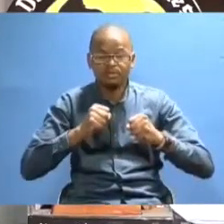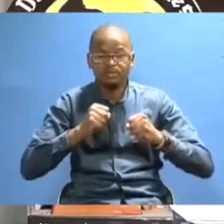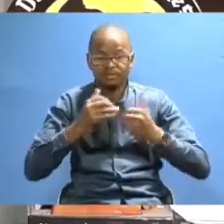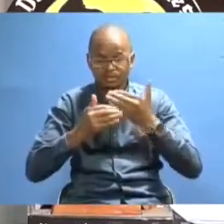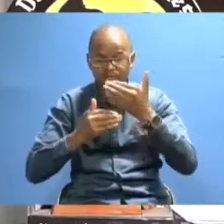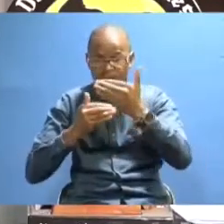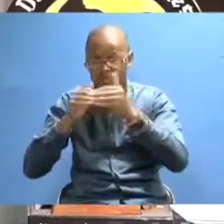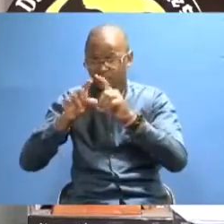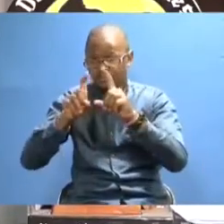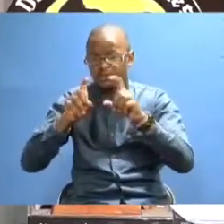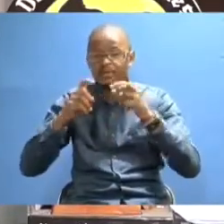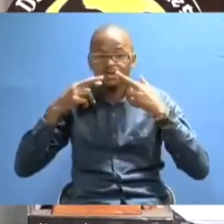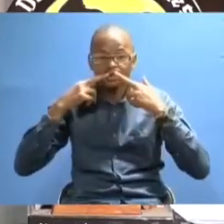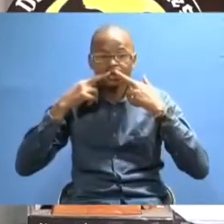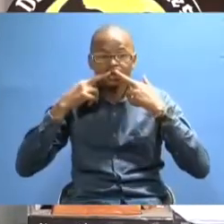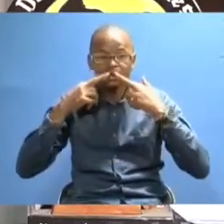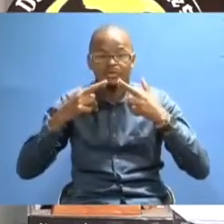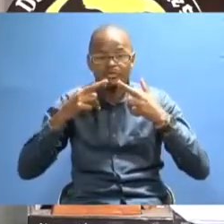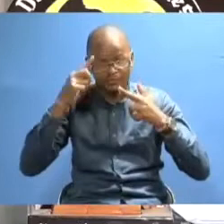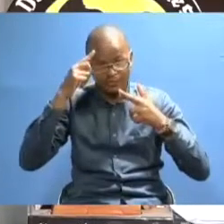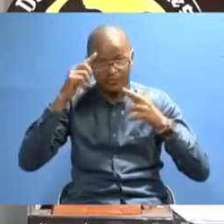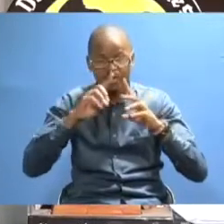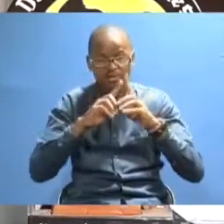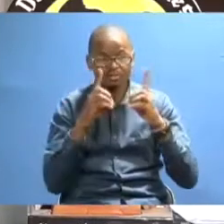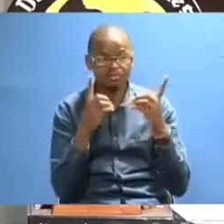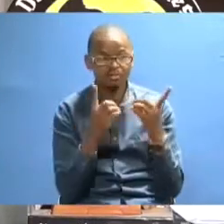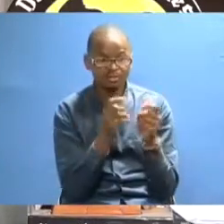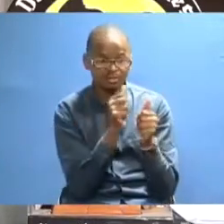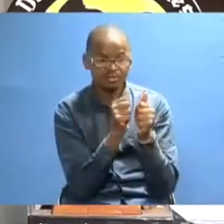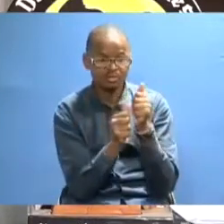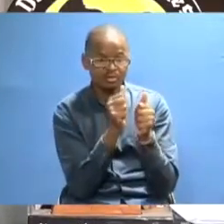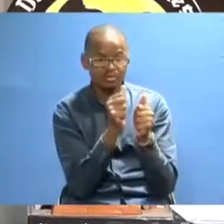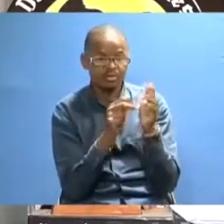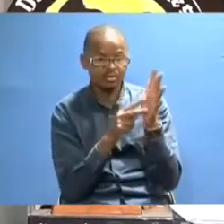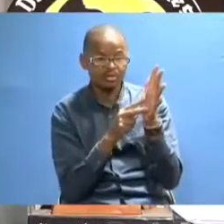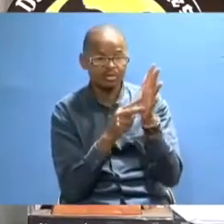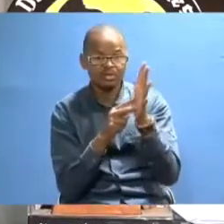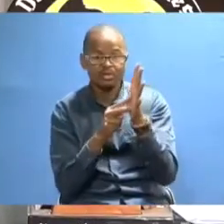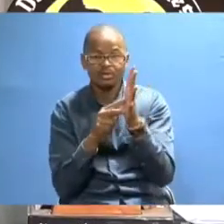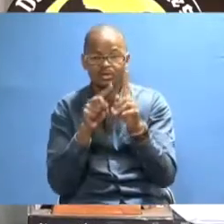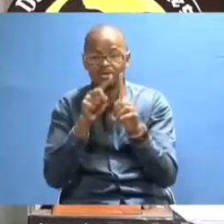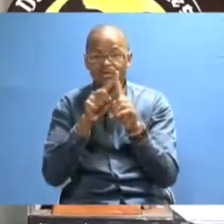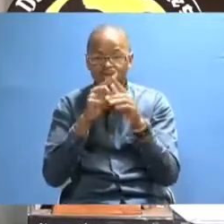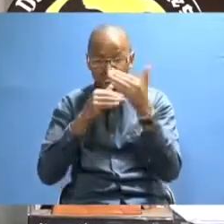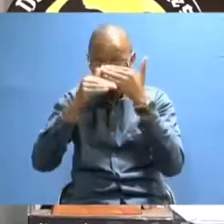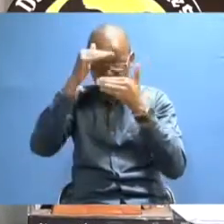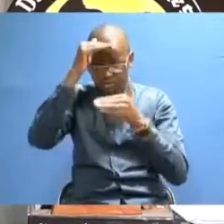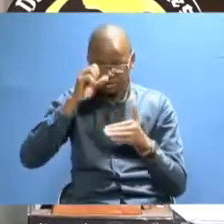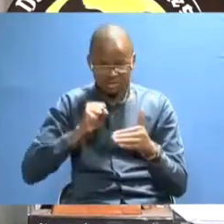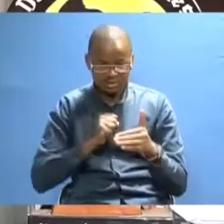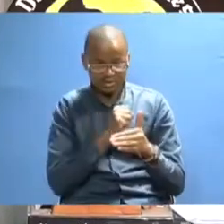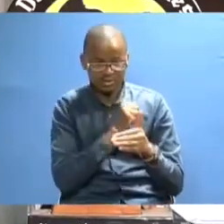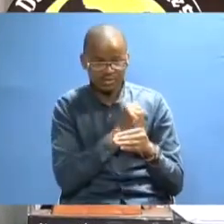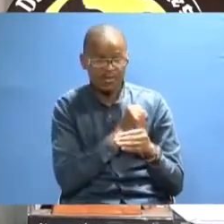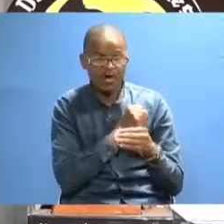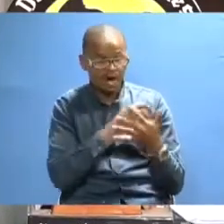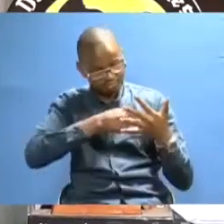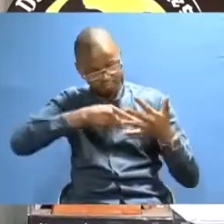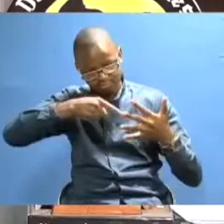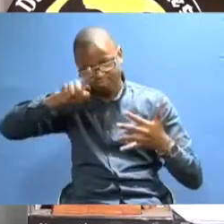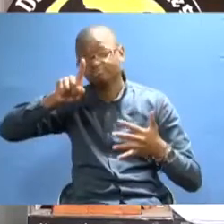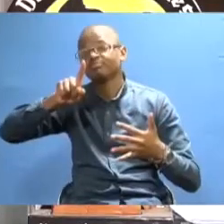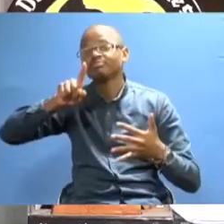of processing examination results from departments which will be presented to the university senate for